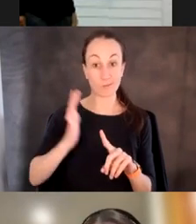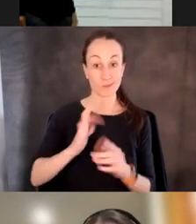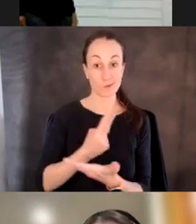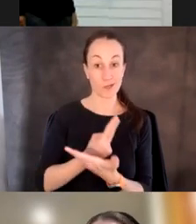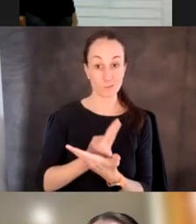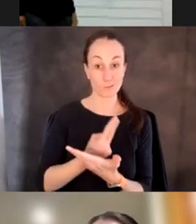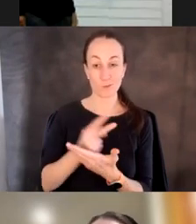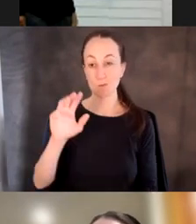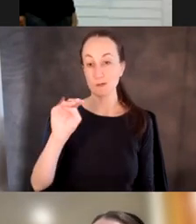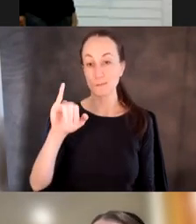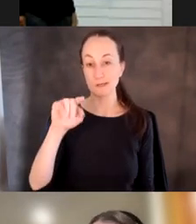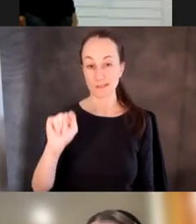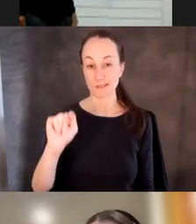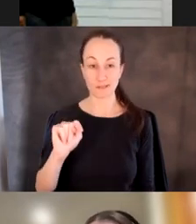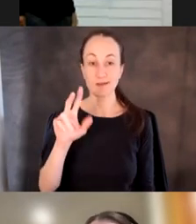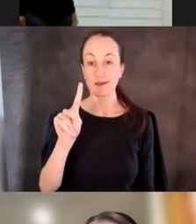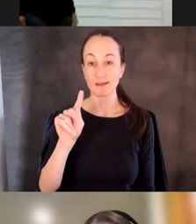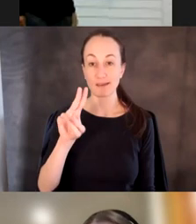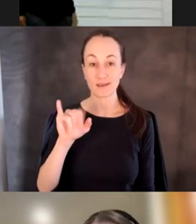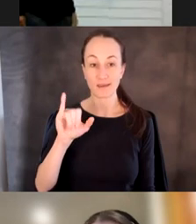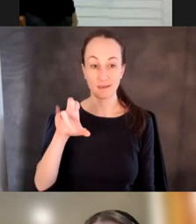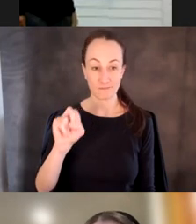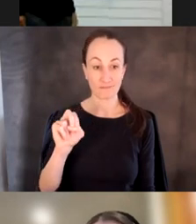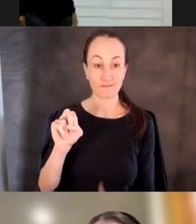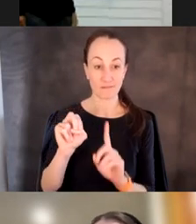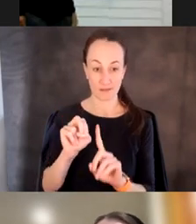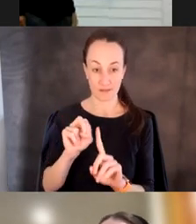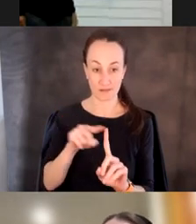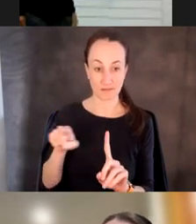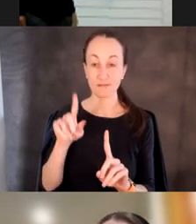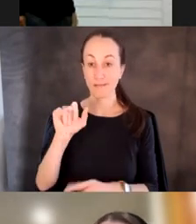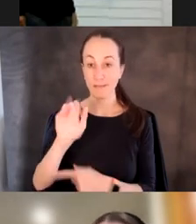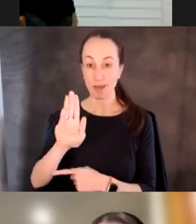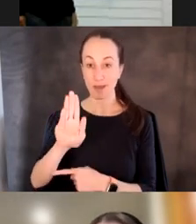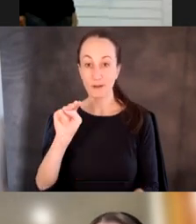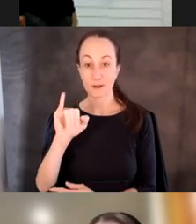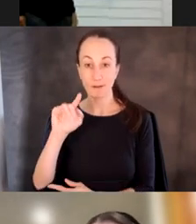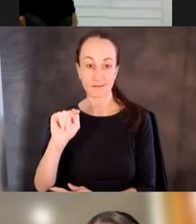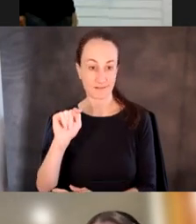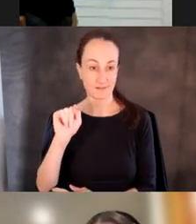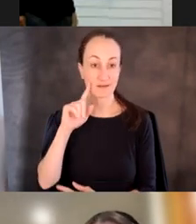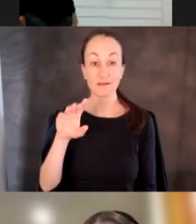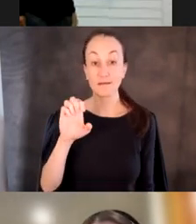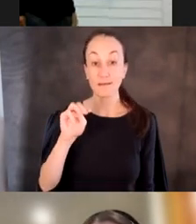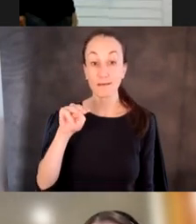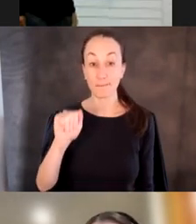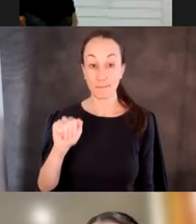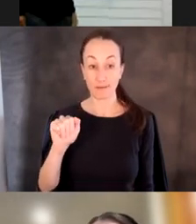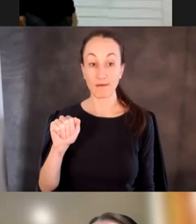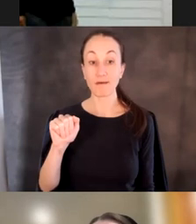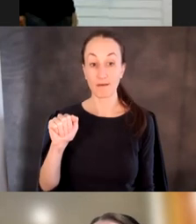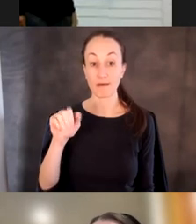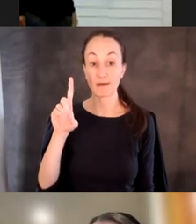at MIT. Um, Emma and Brian were two postdocs who worked on this project. They worked more on the sort of molecular biology